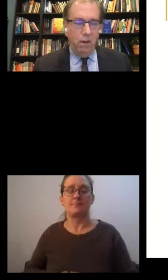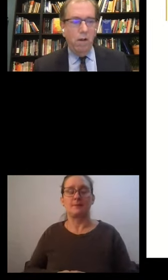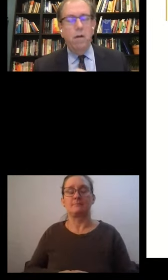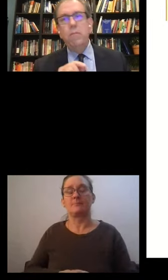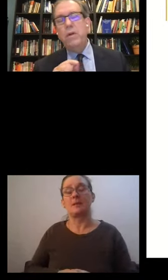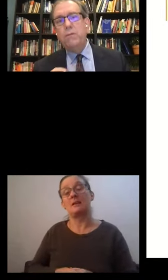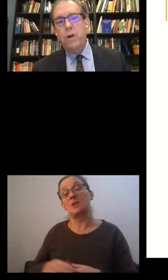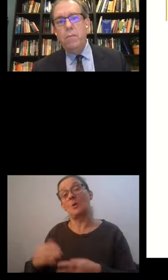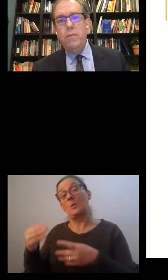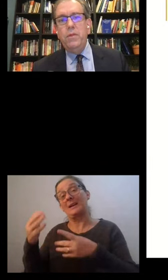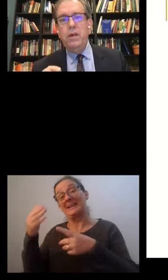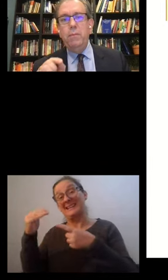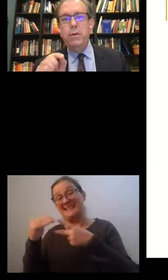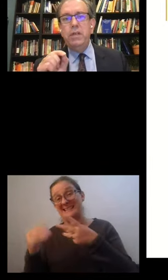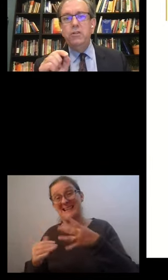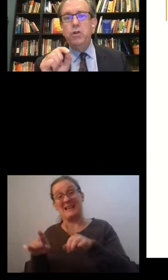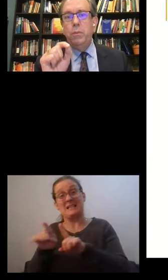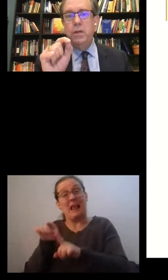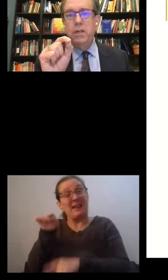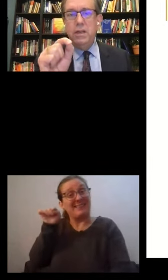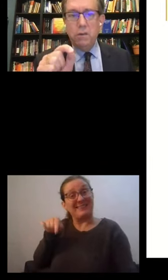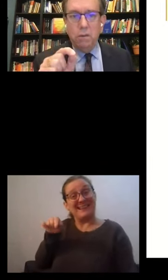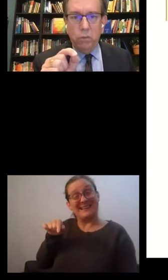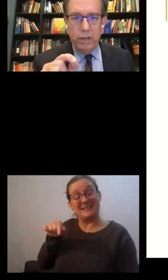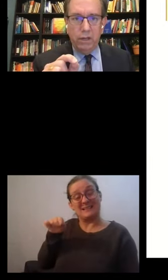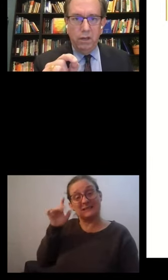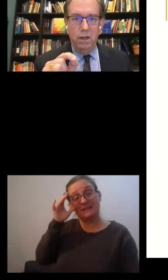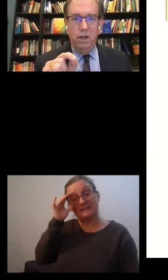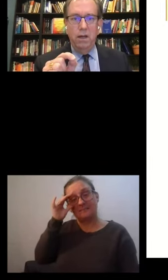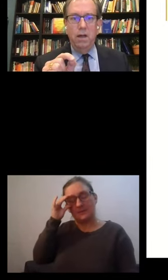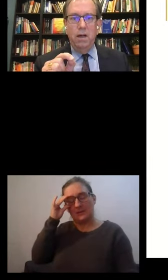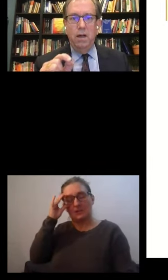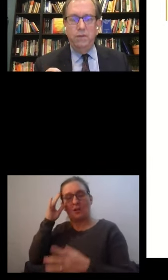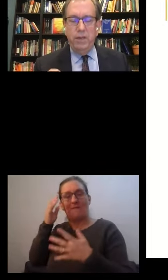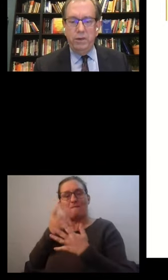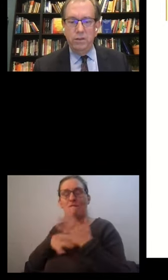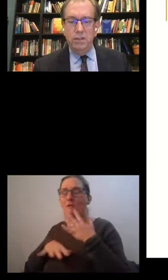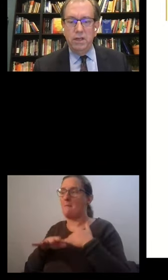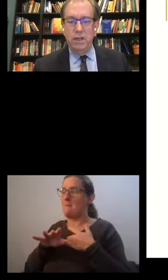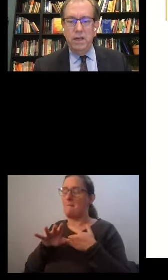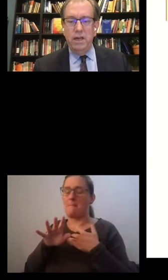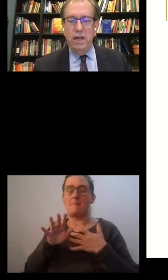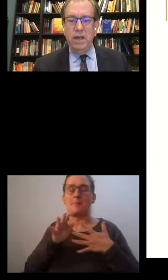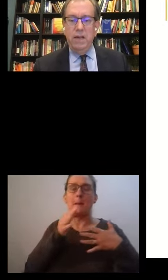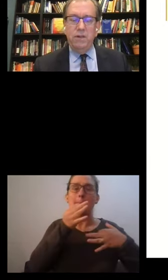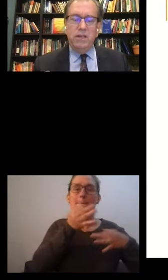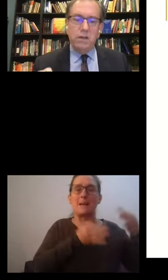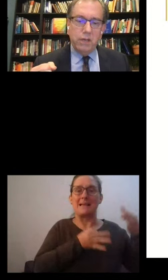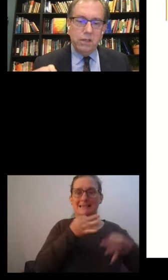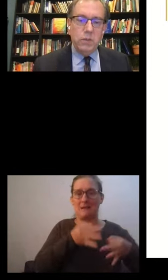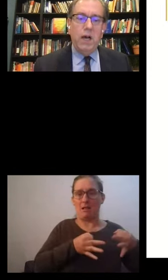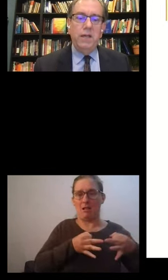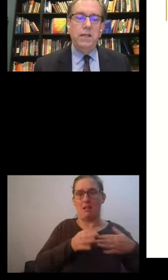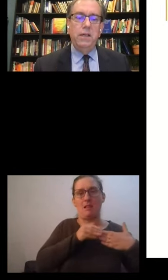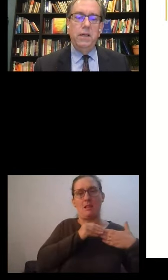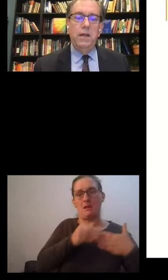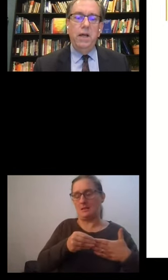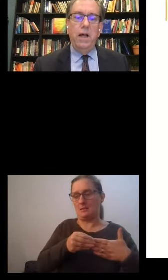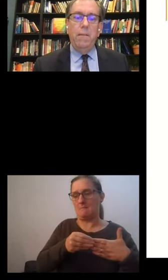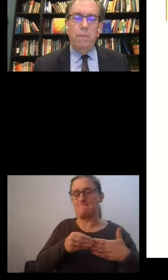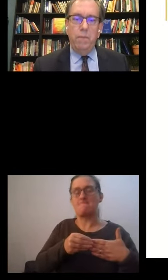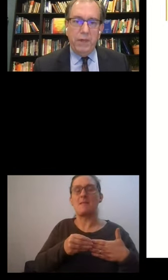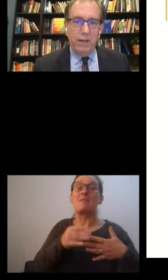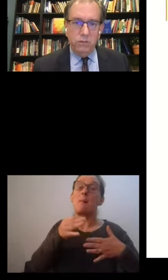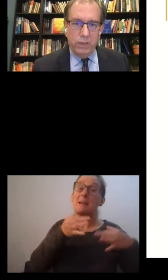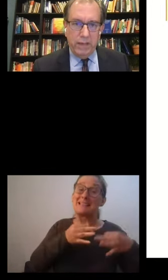be from the potential political will of leaders. If a leader gets behind it,